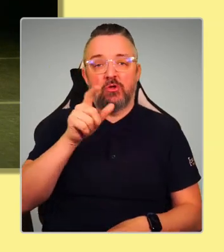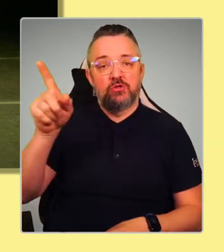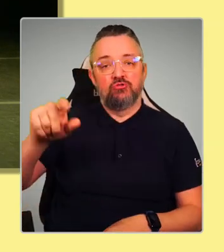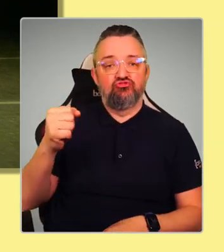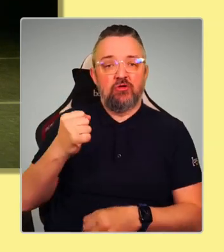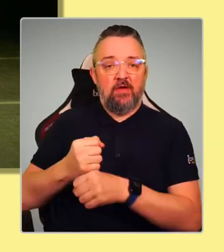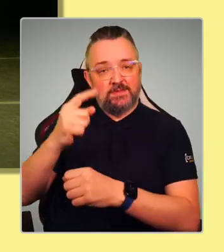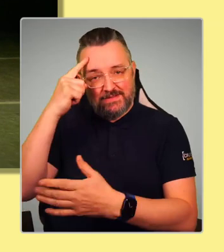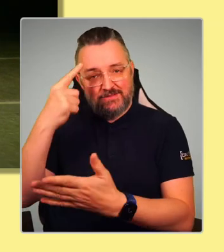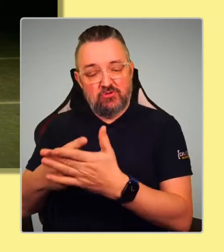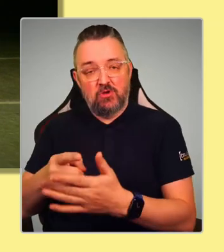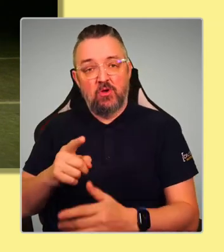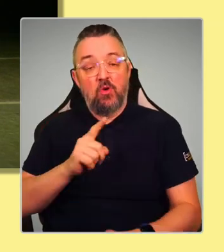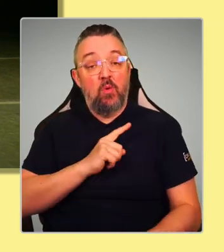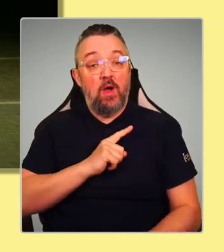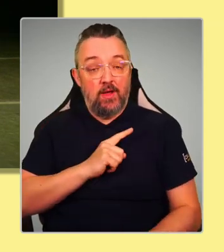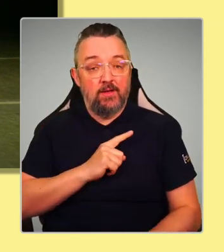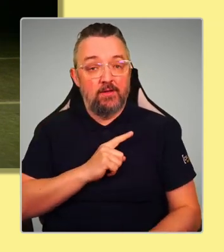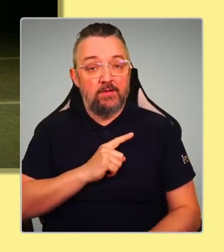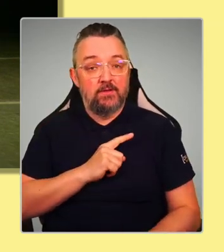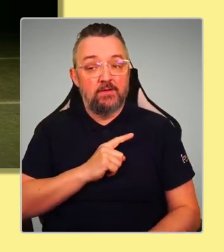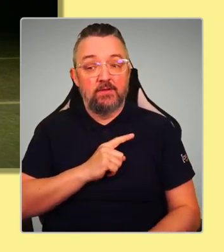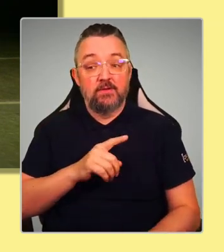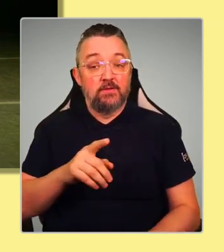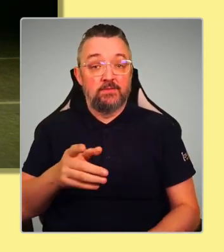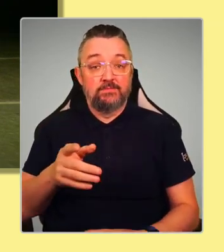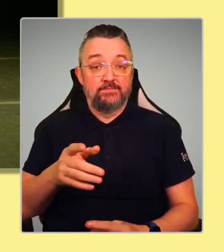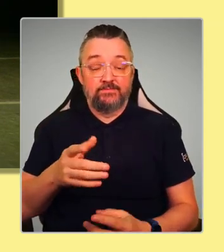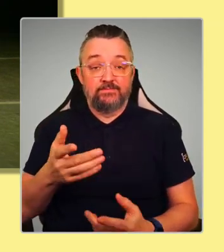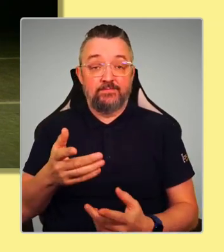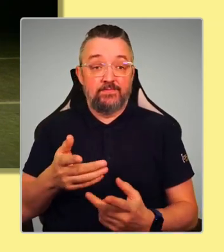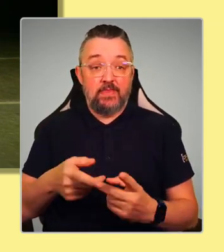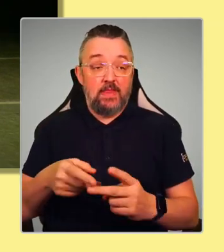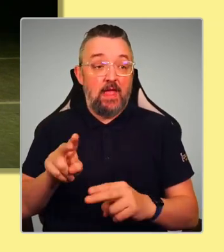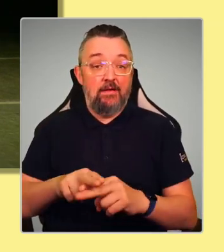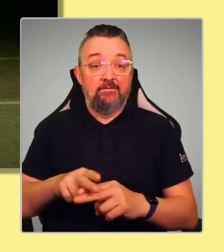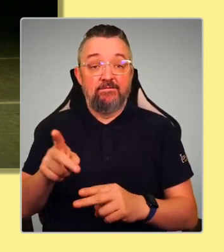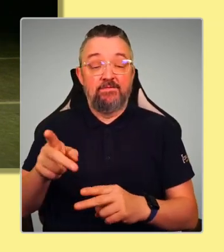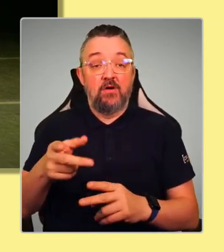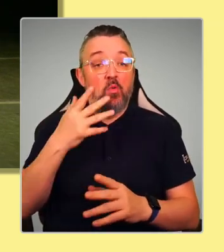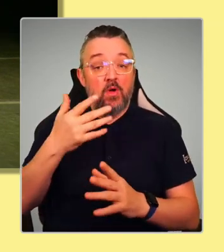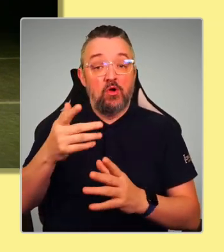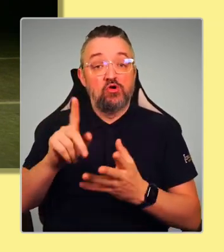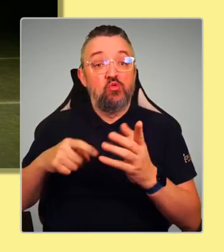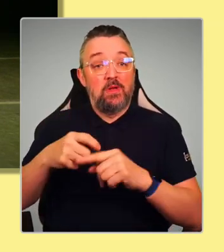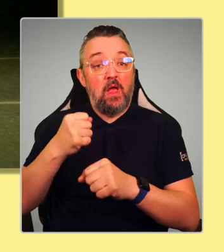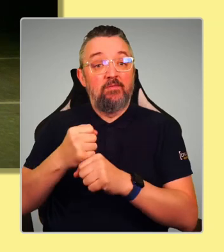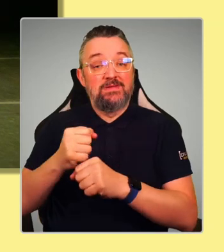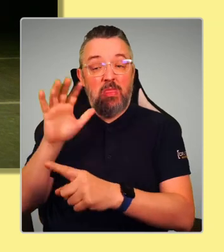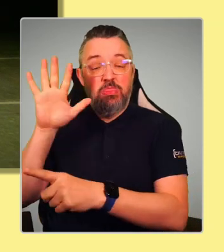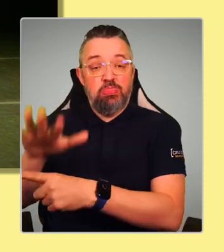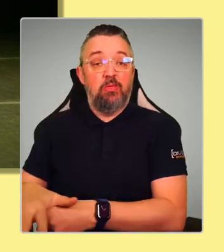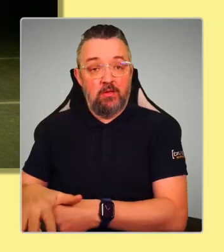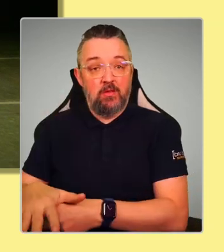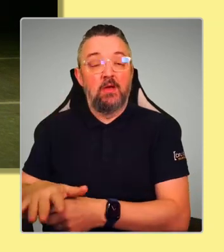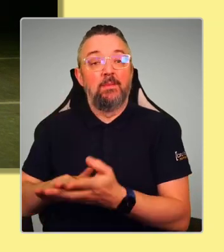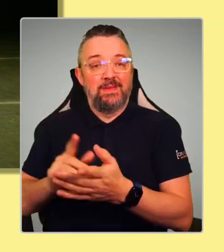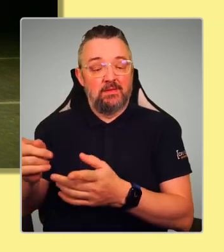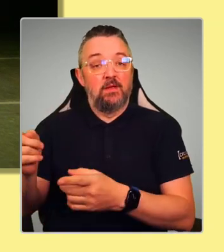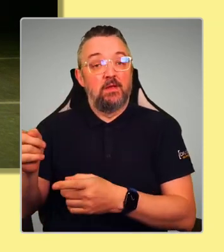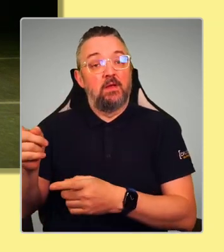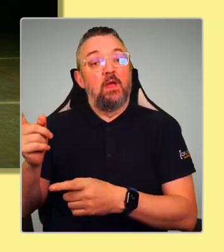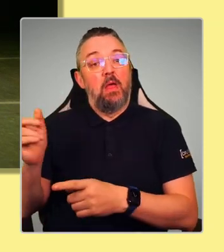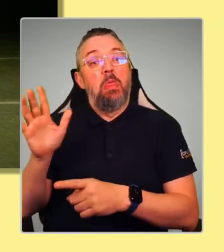Because either outcome, if it's going to be trashed by the UK government, then it's trashing the Scottish Parliament